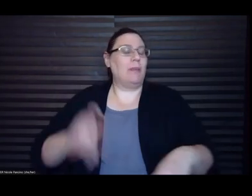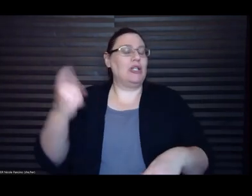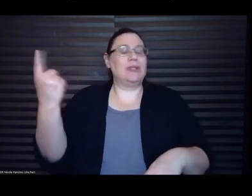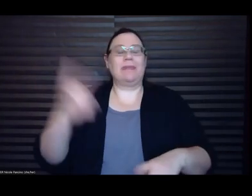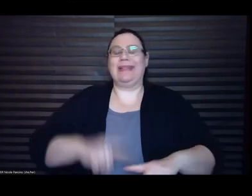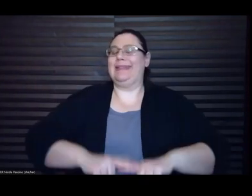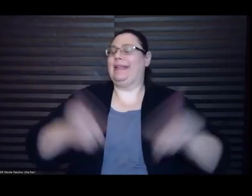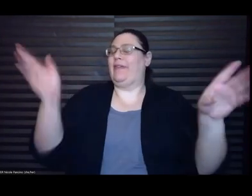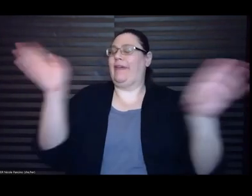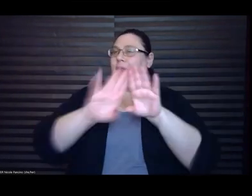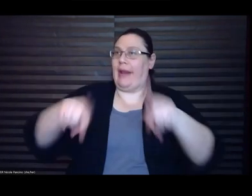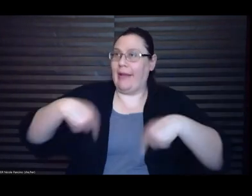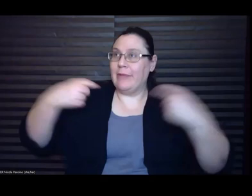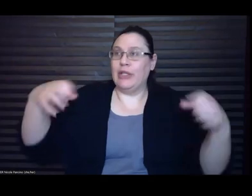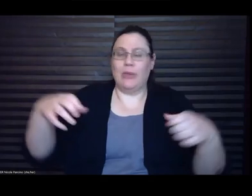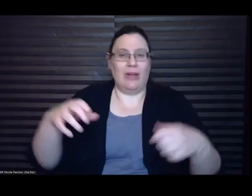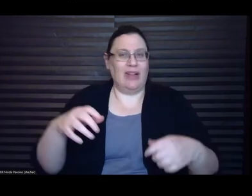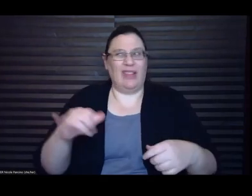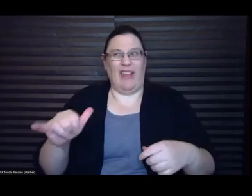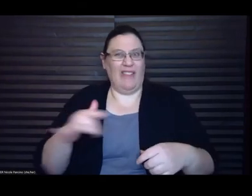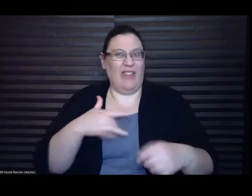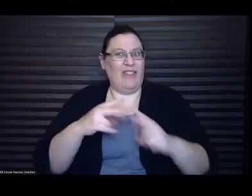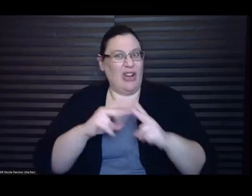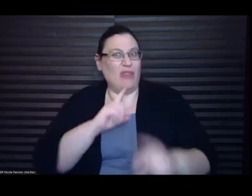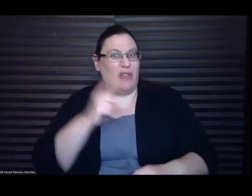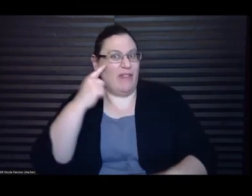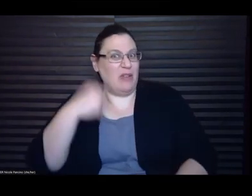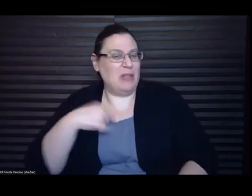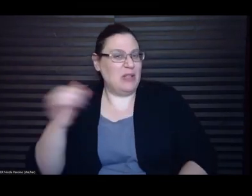I see that. I acknowledge that.